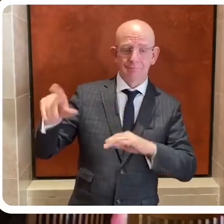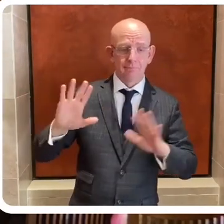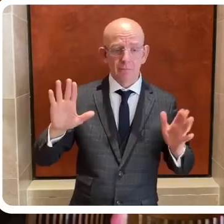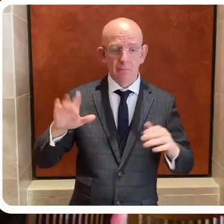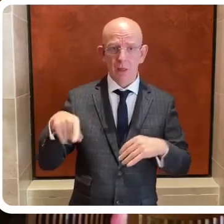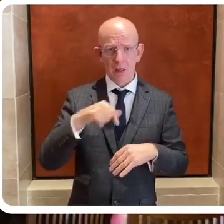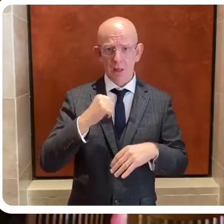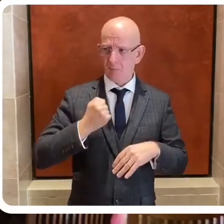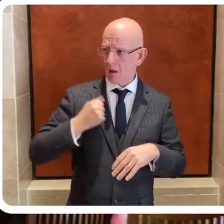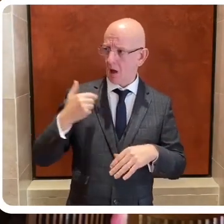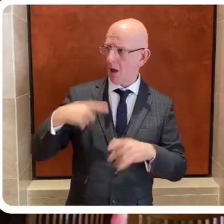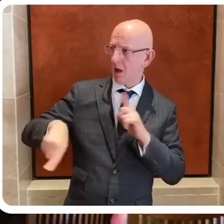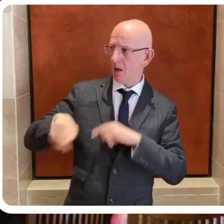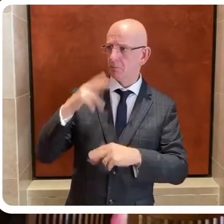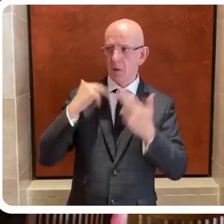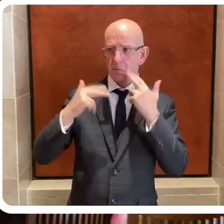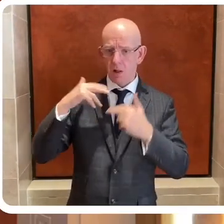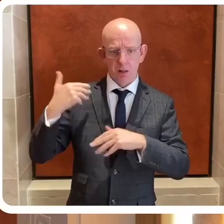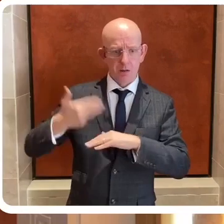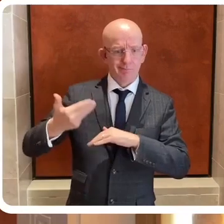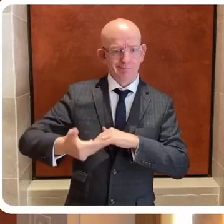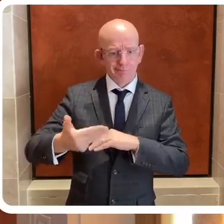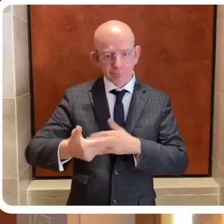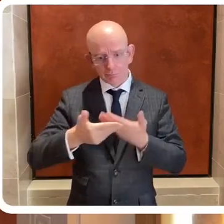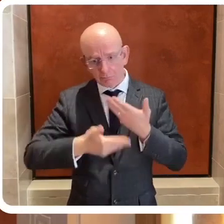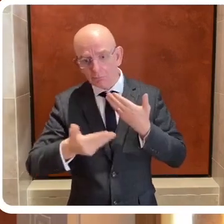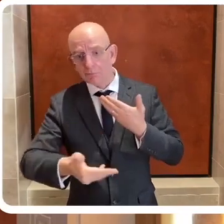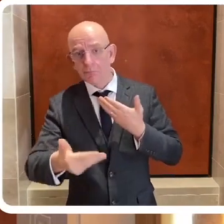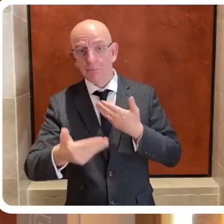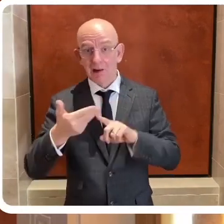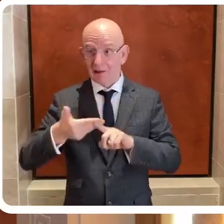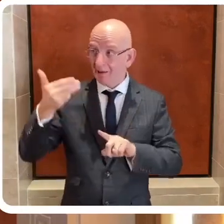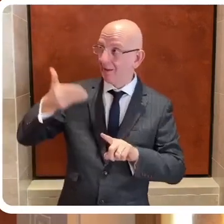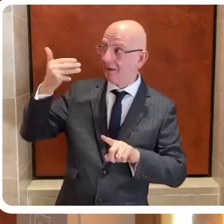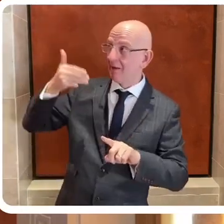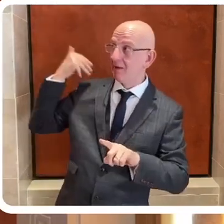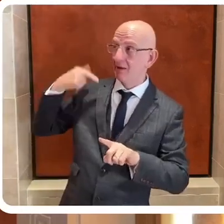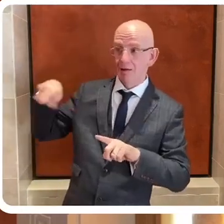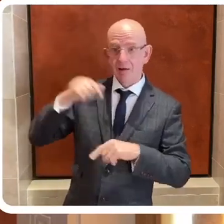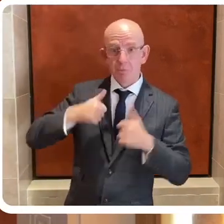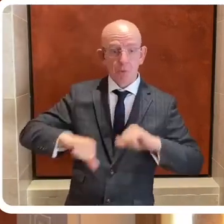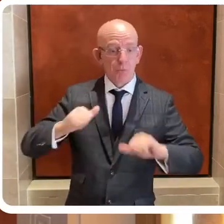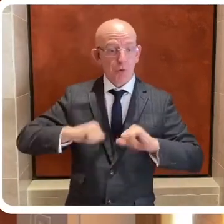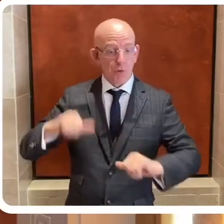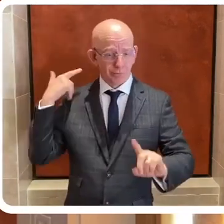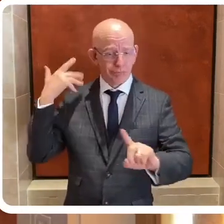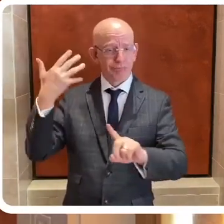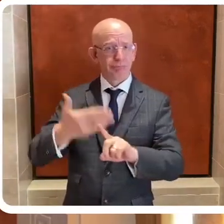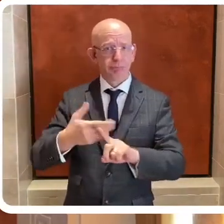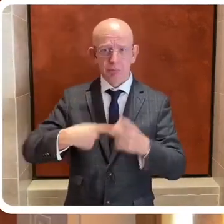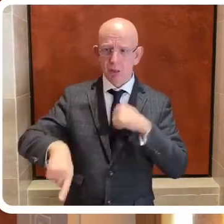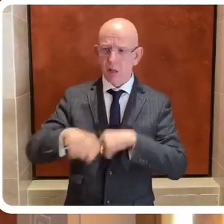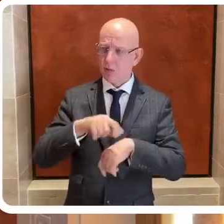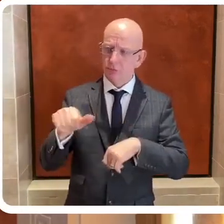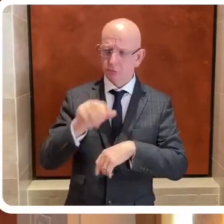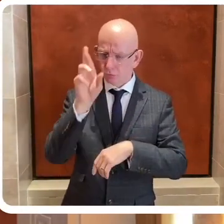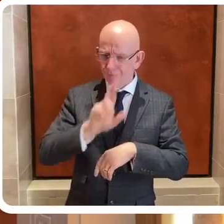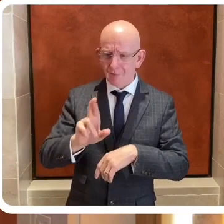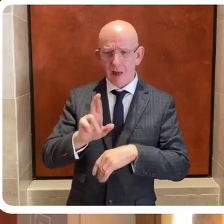kindness and have access to the things that sustain us and strengthen us, not just our